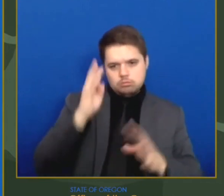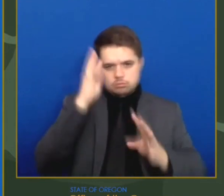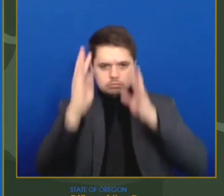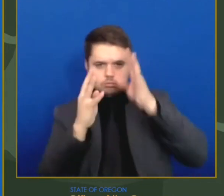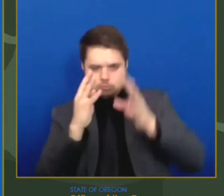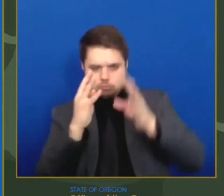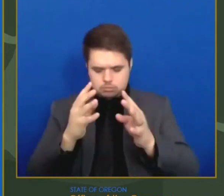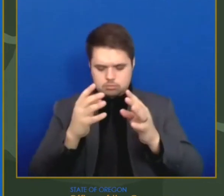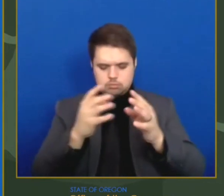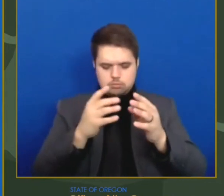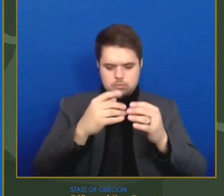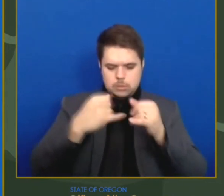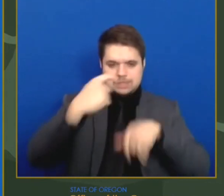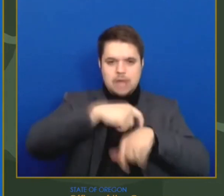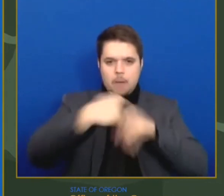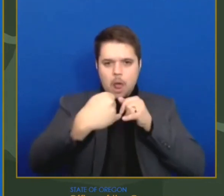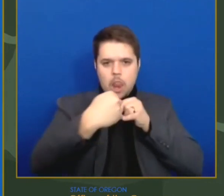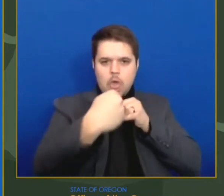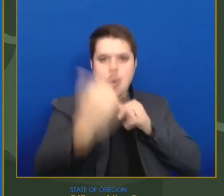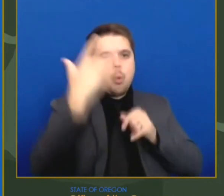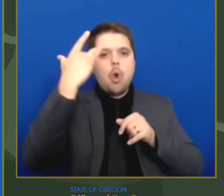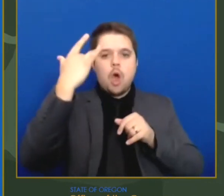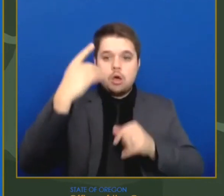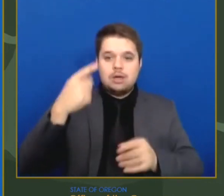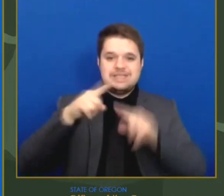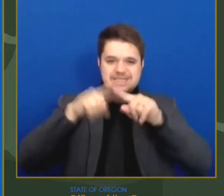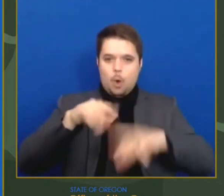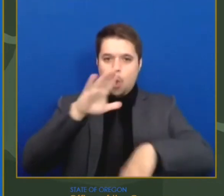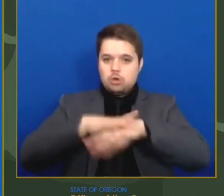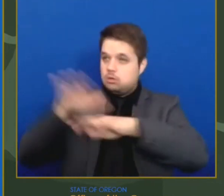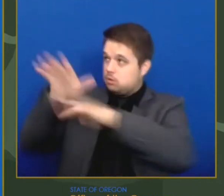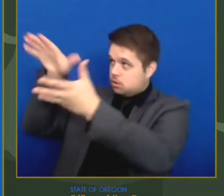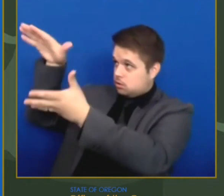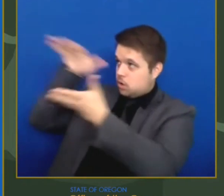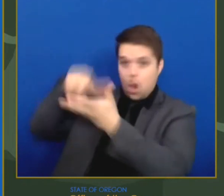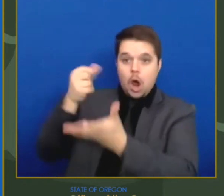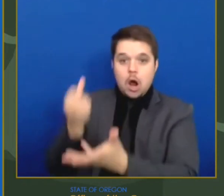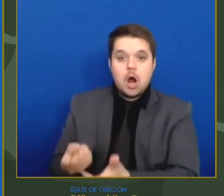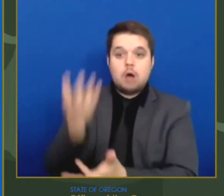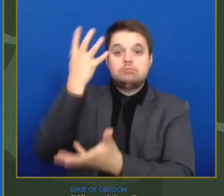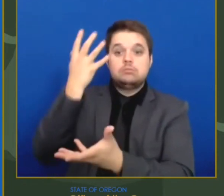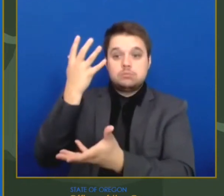advance our timelines and we can move them up if we receive enough doses from the federal government.